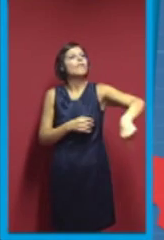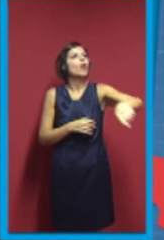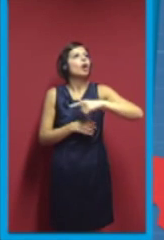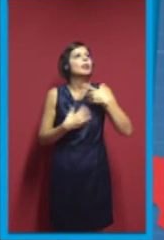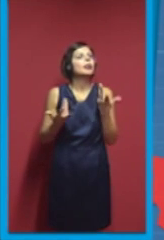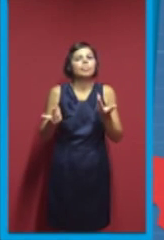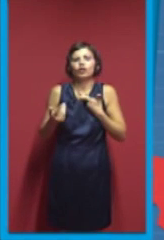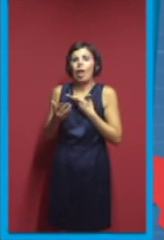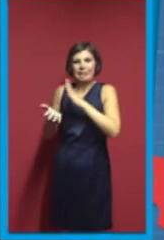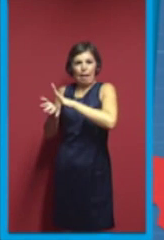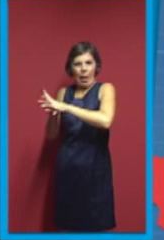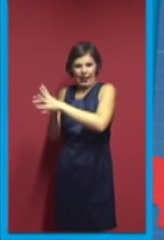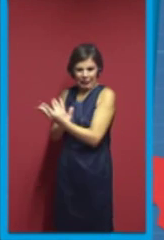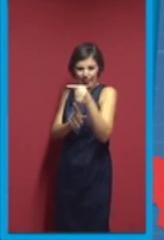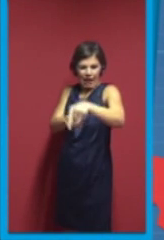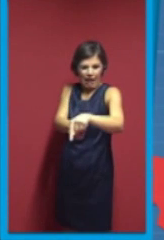for free.